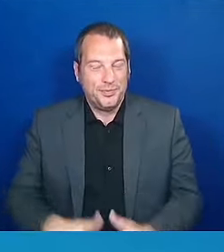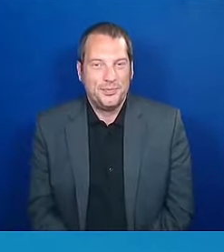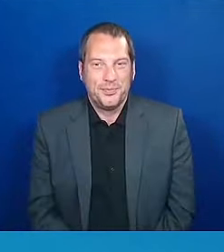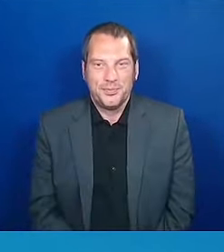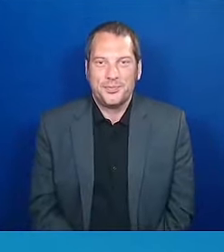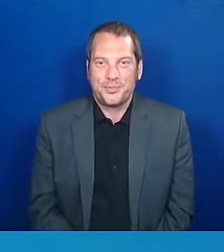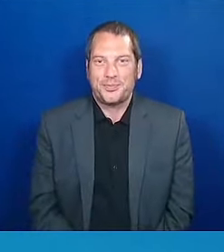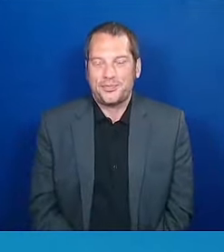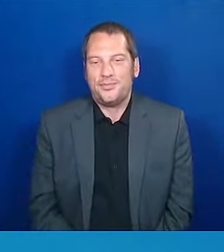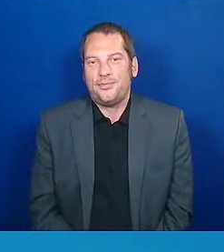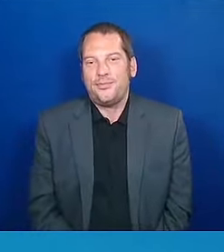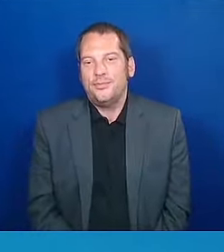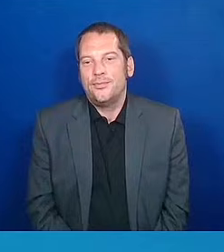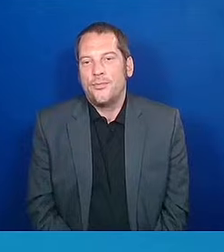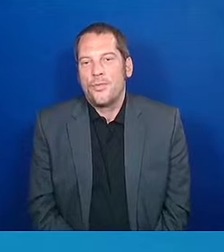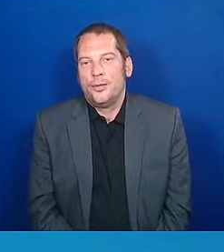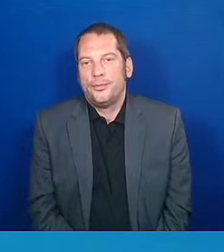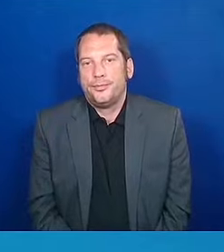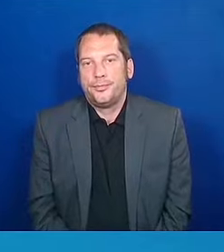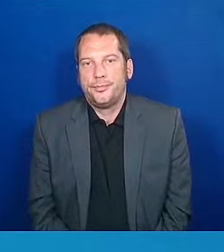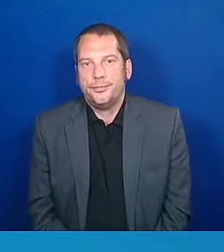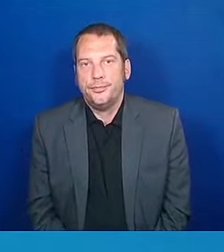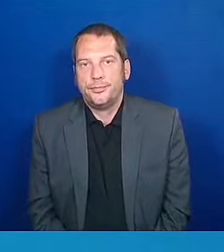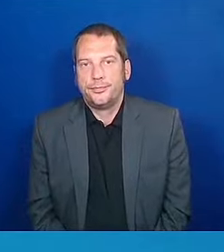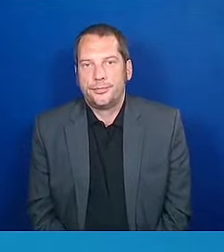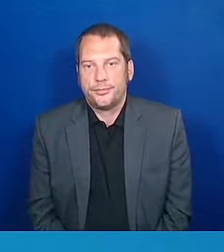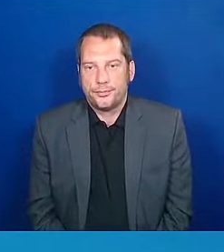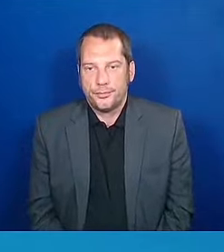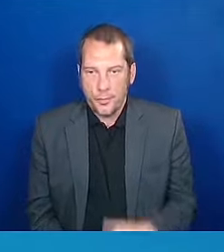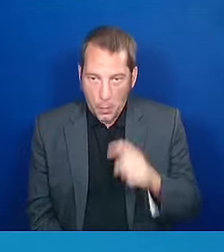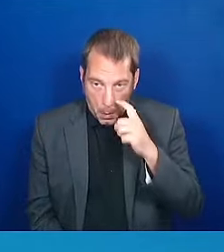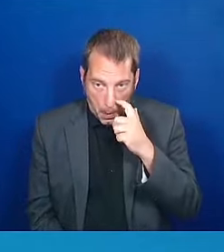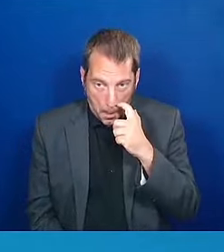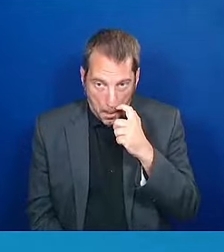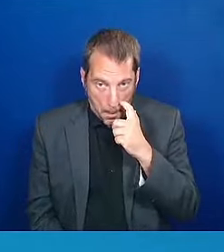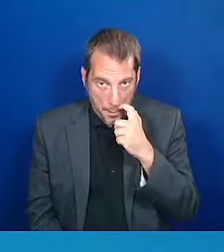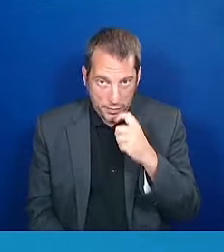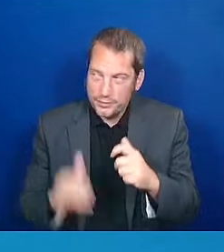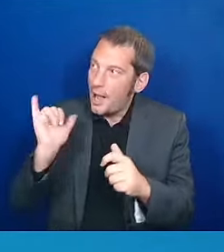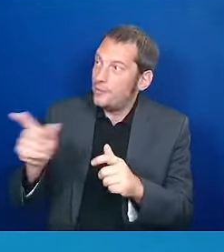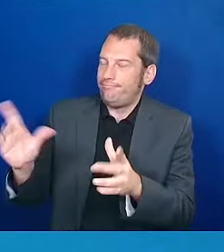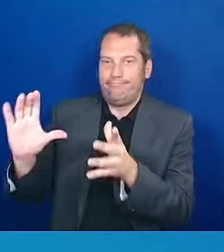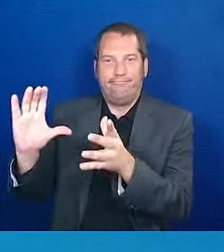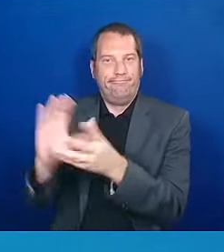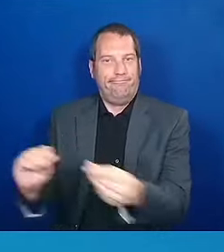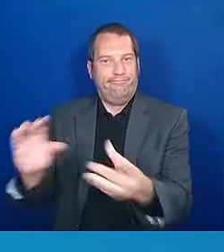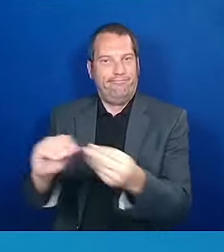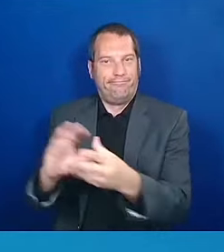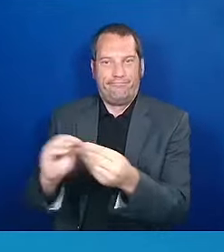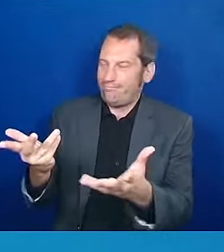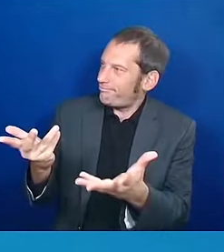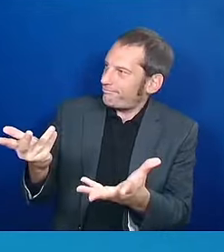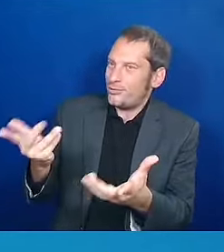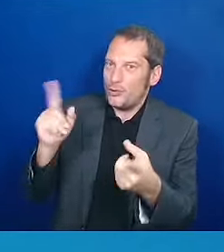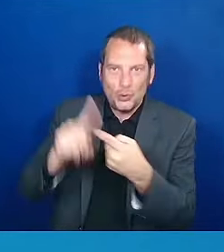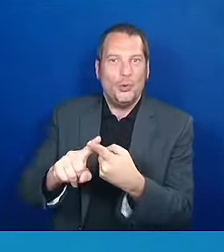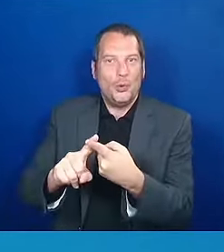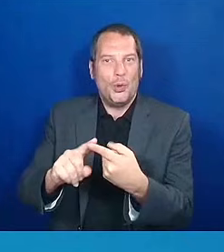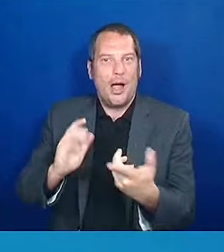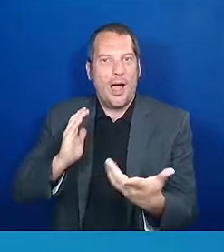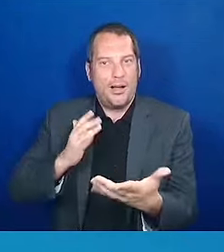As a testament to our enduring legacy, a legacy that began